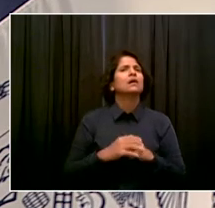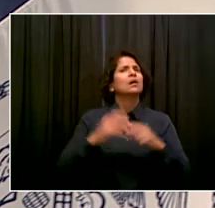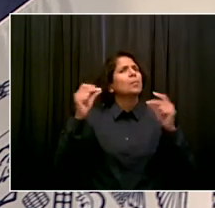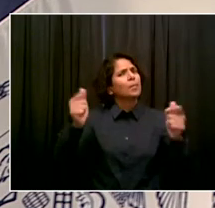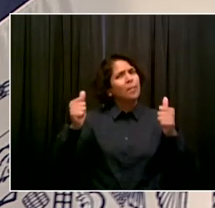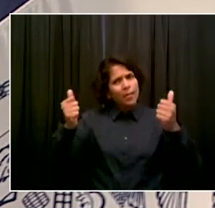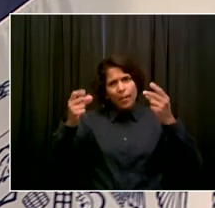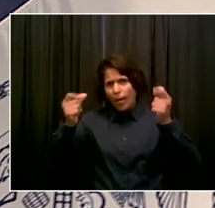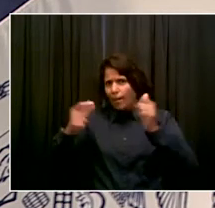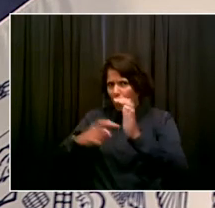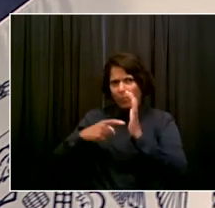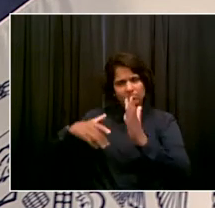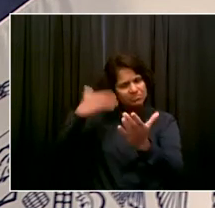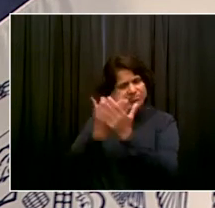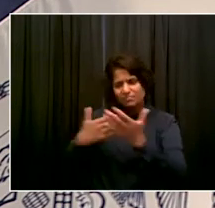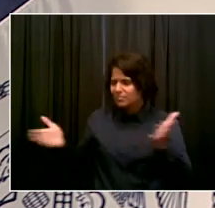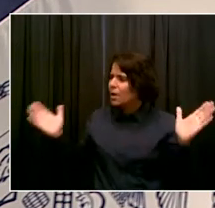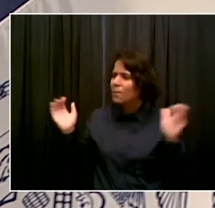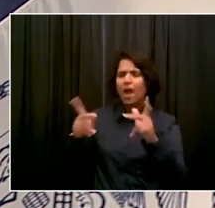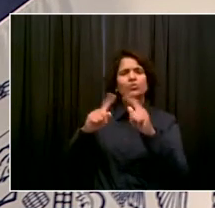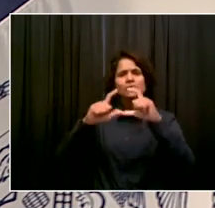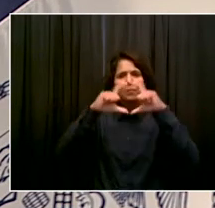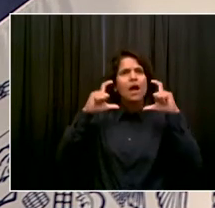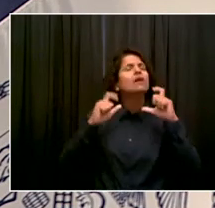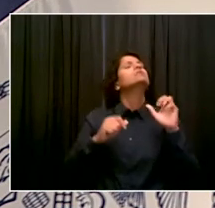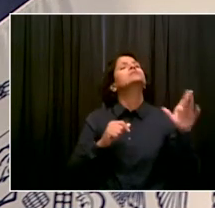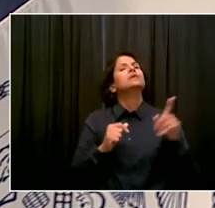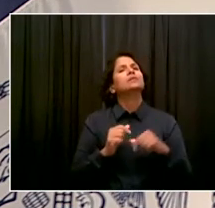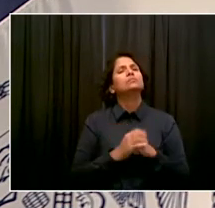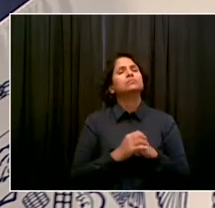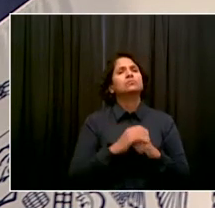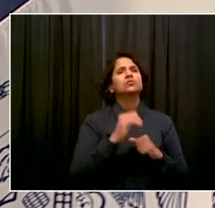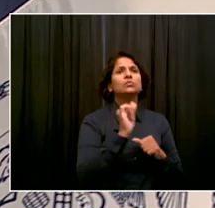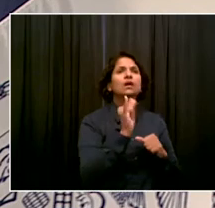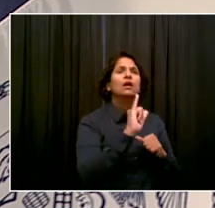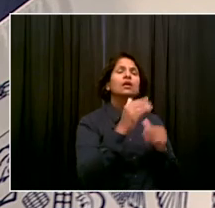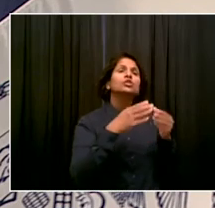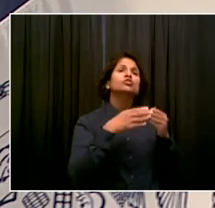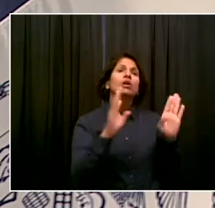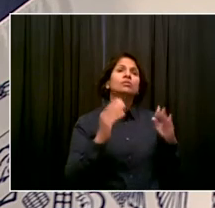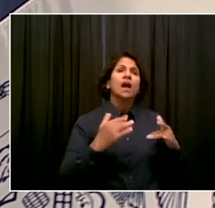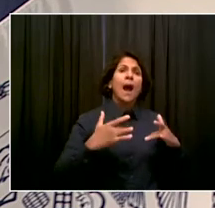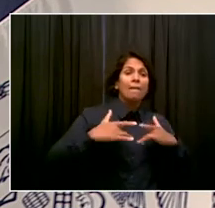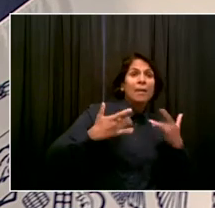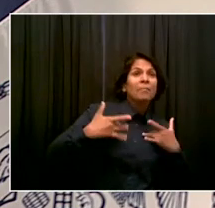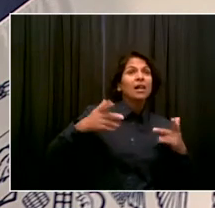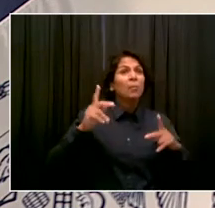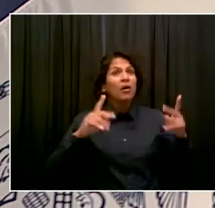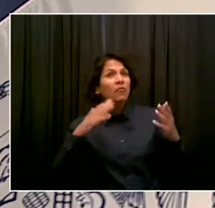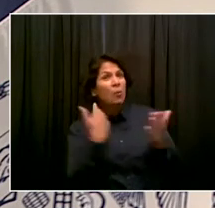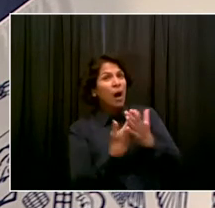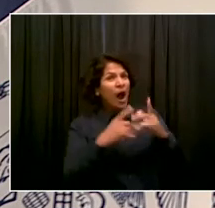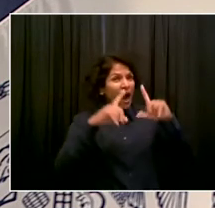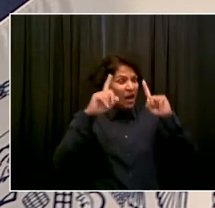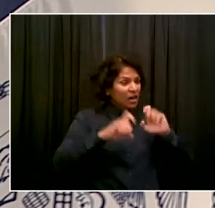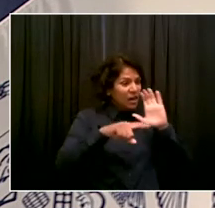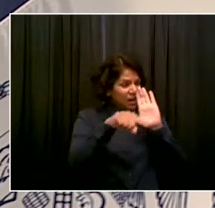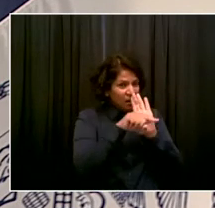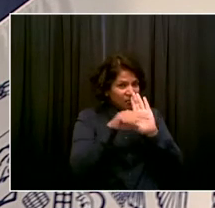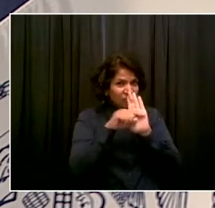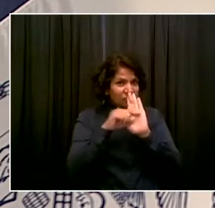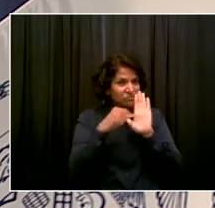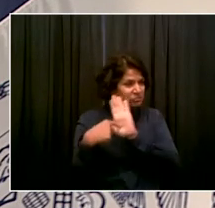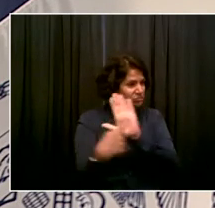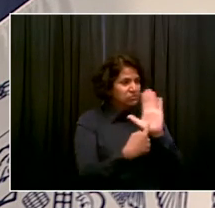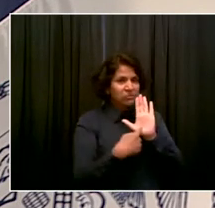at public venues like Congressman Espaillat and Consulman Levine have asked the city to do, and a city like Paris just